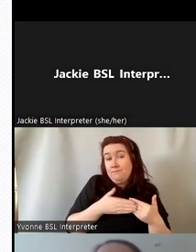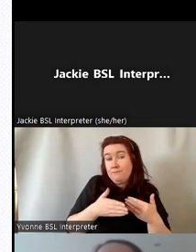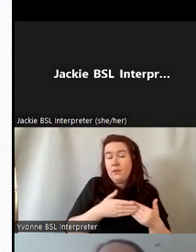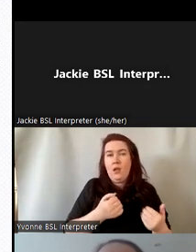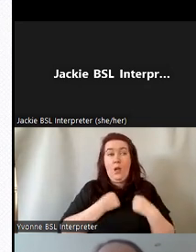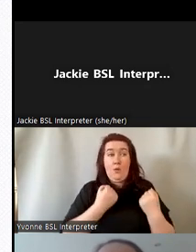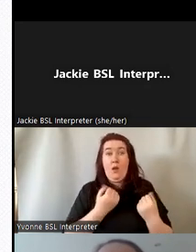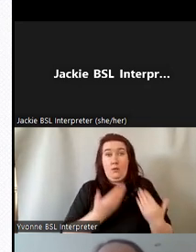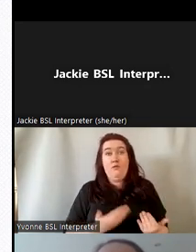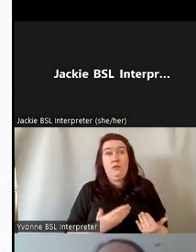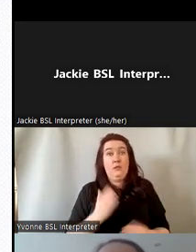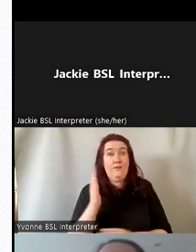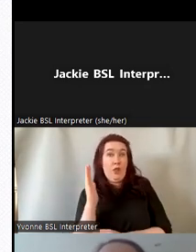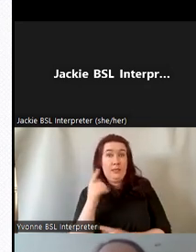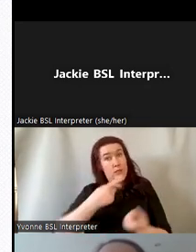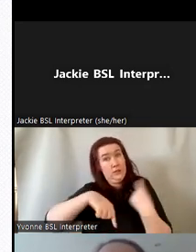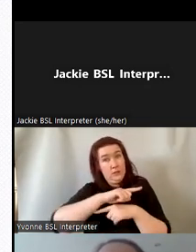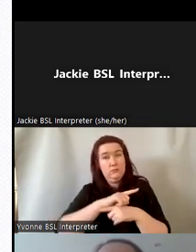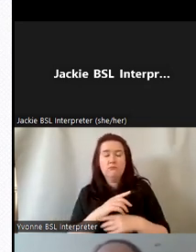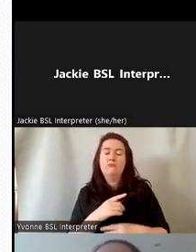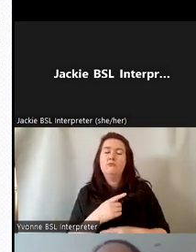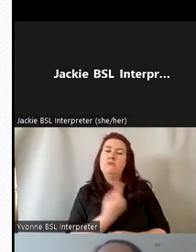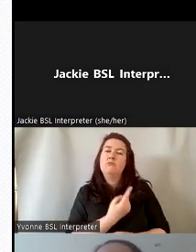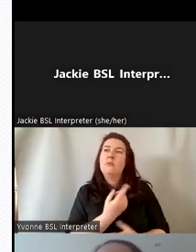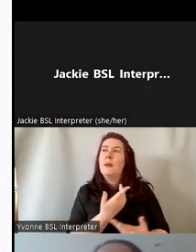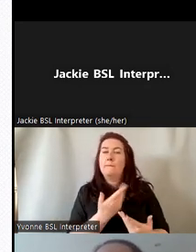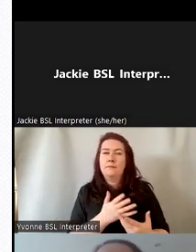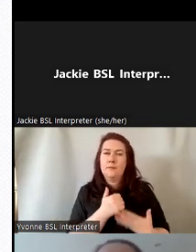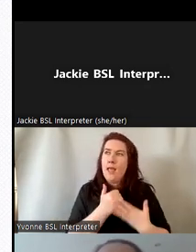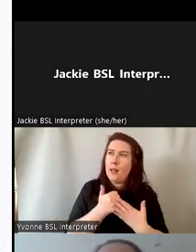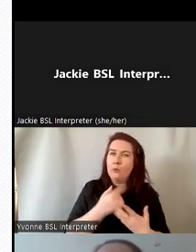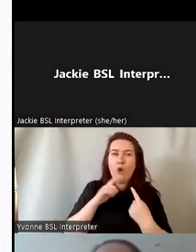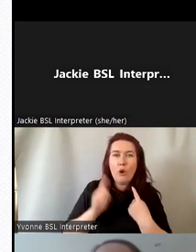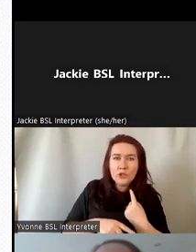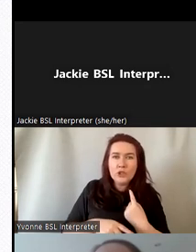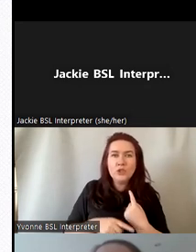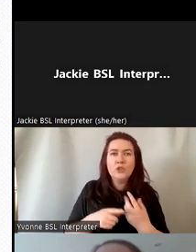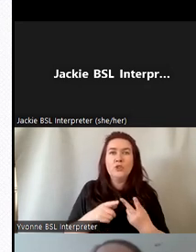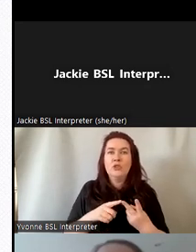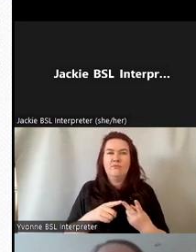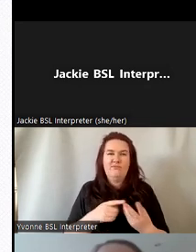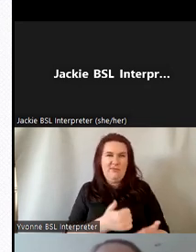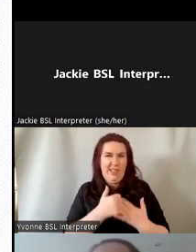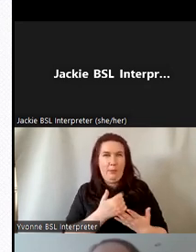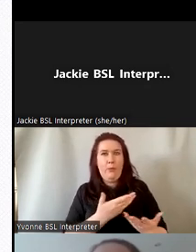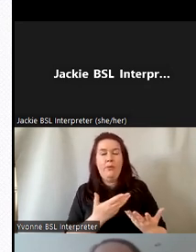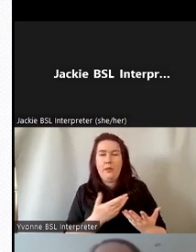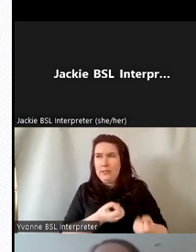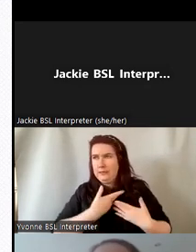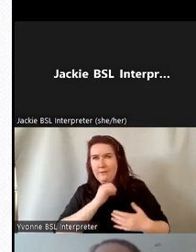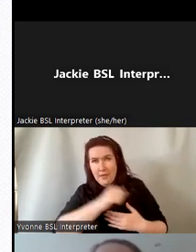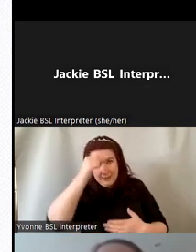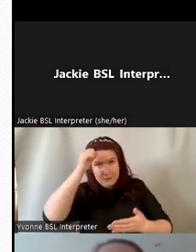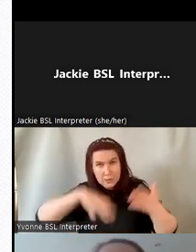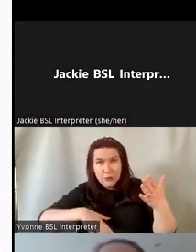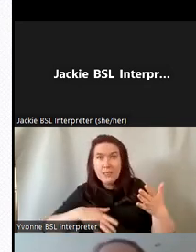worked a way to help with the commissioning process they put in their um experience and